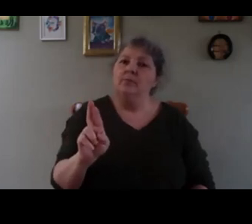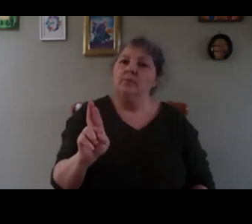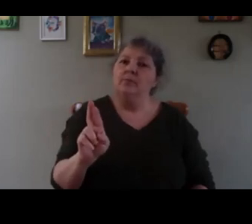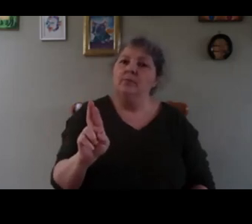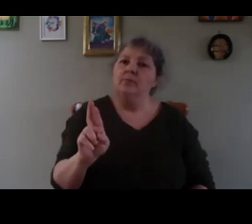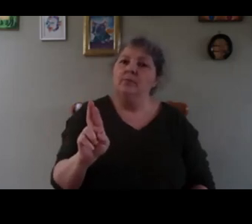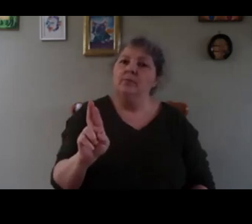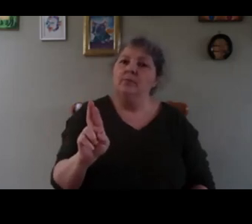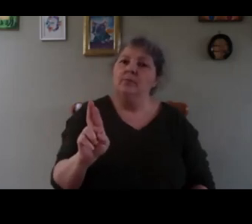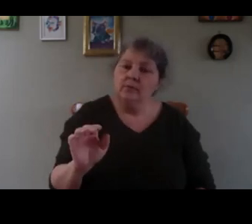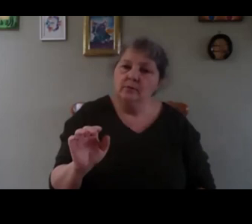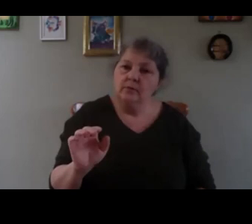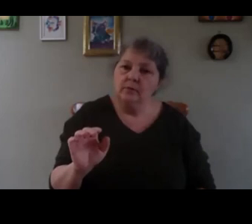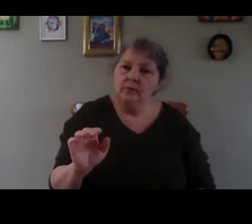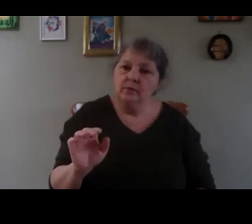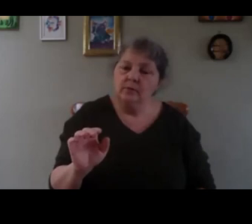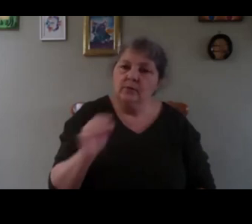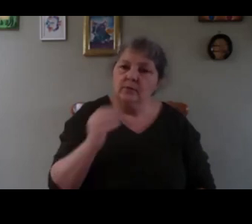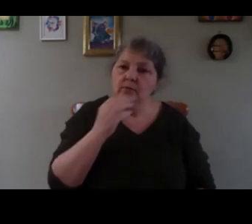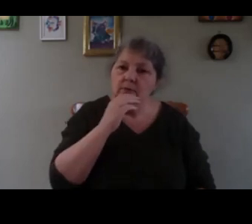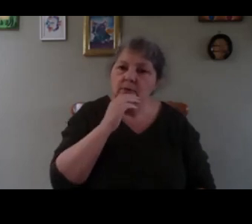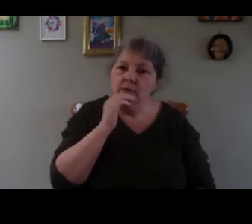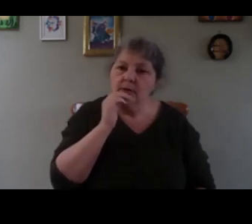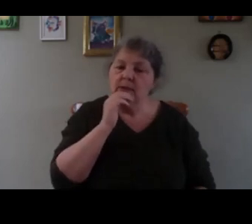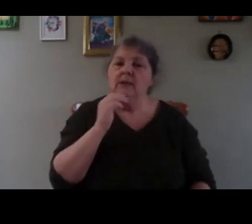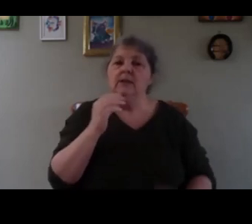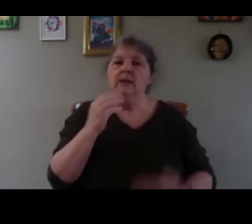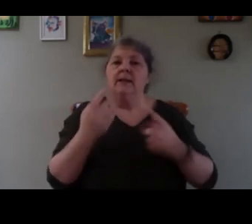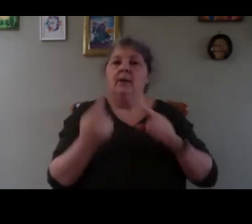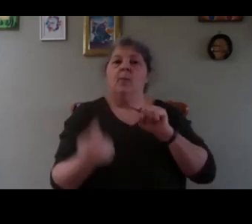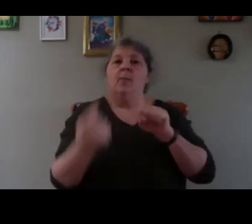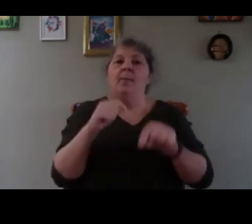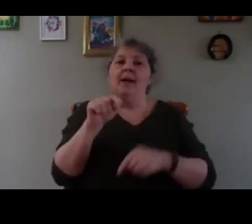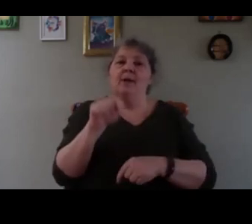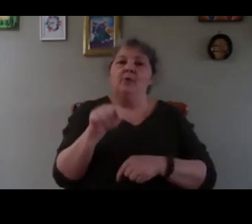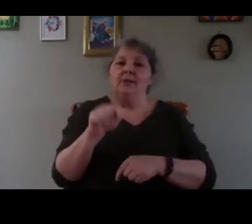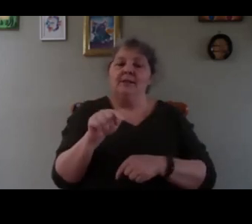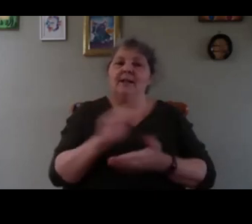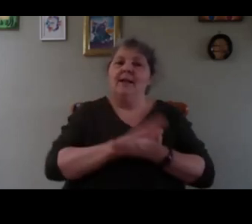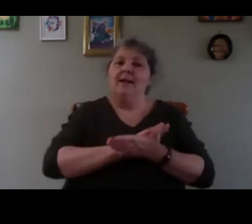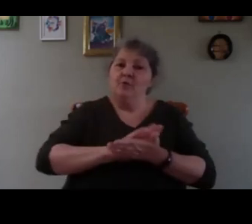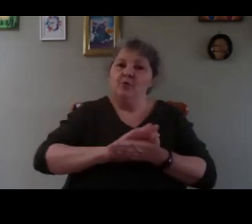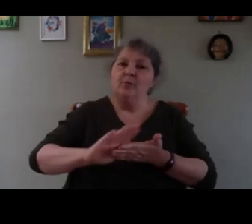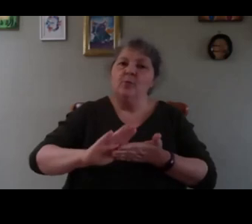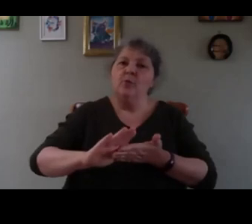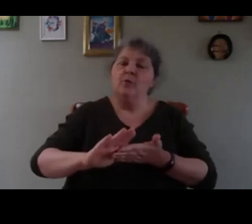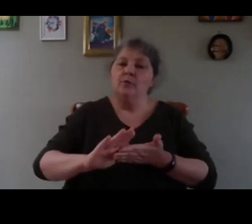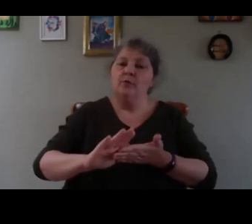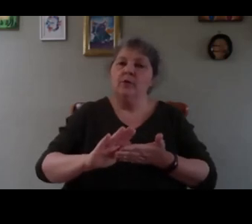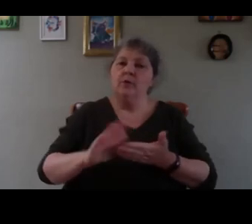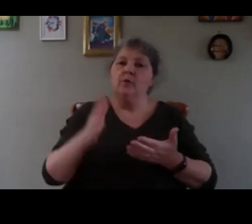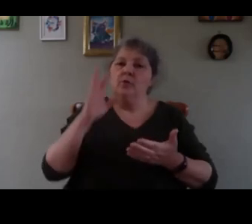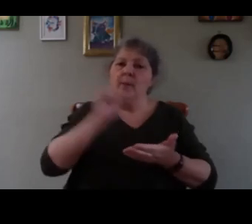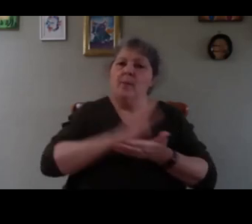slates and then now i'm going to put back the bits that i have removed i removed them beforehand to show you